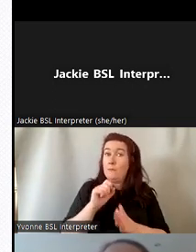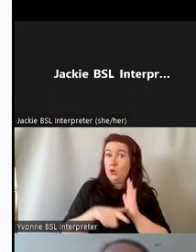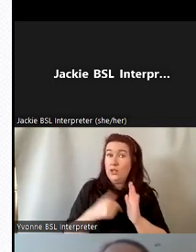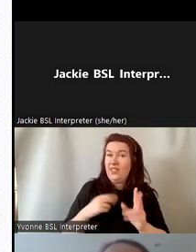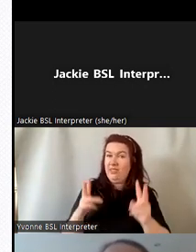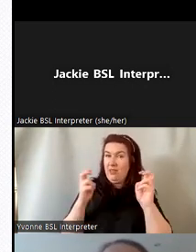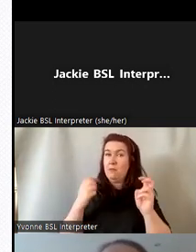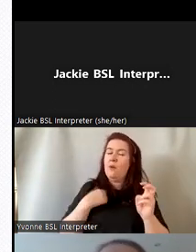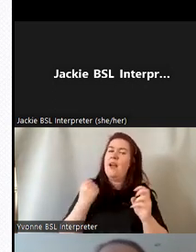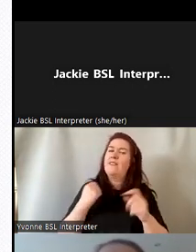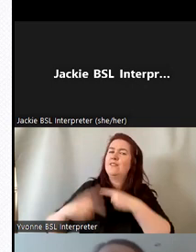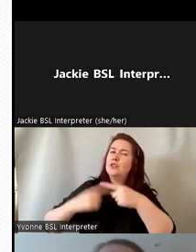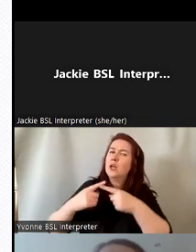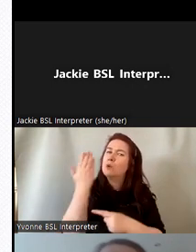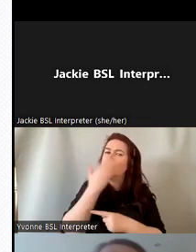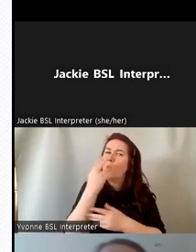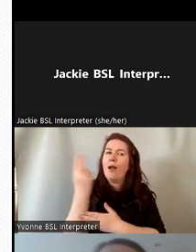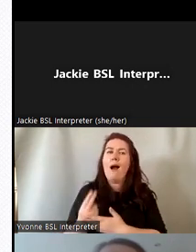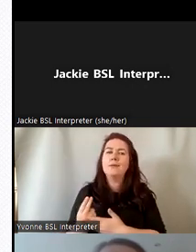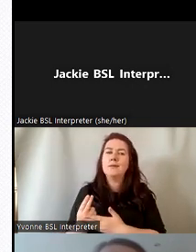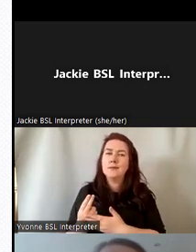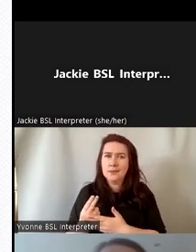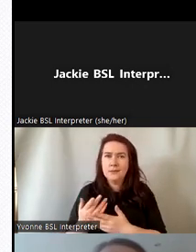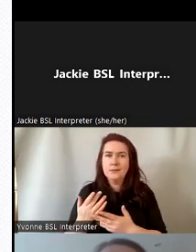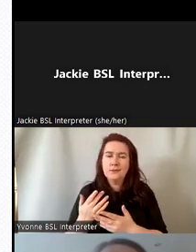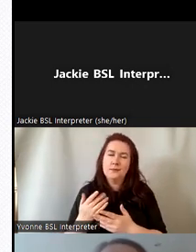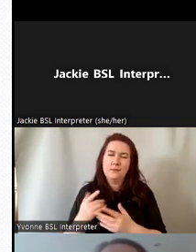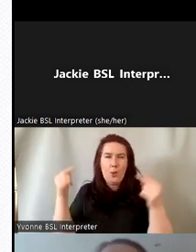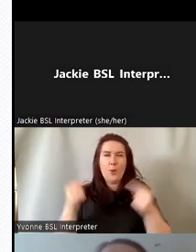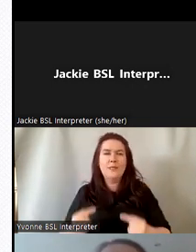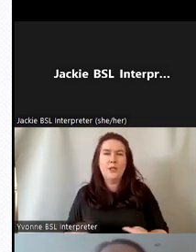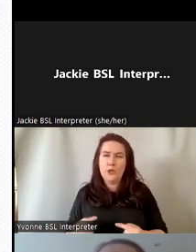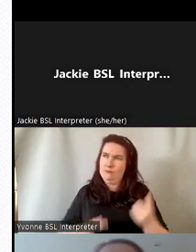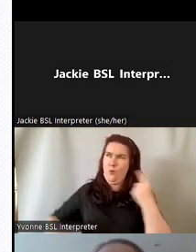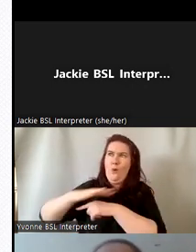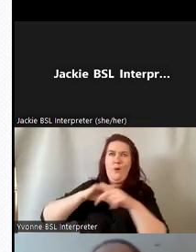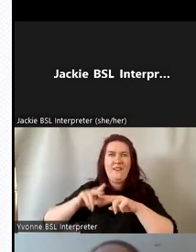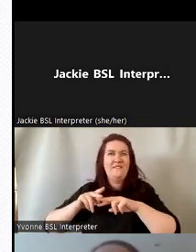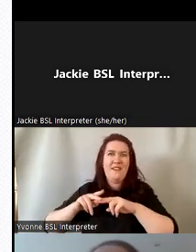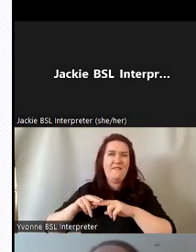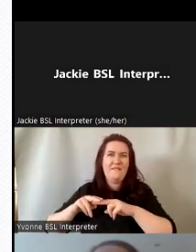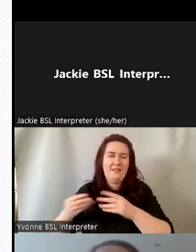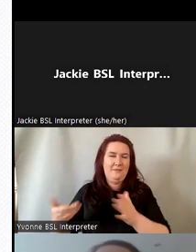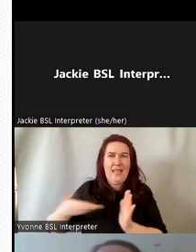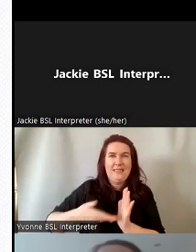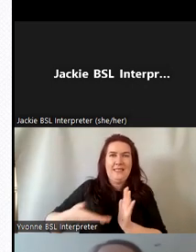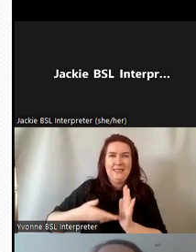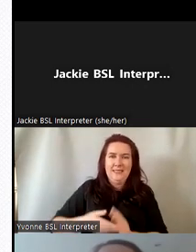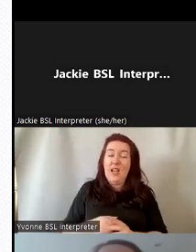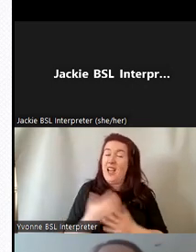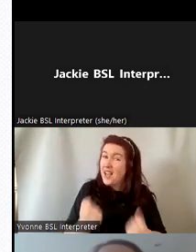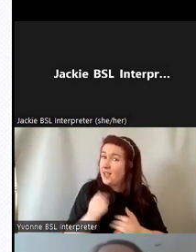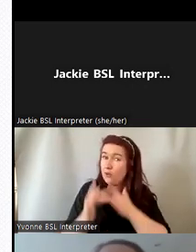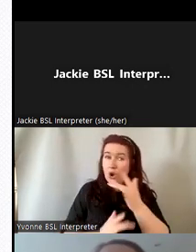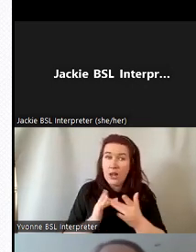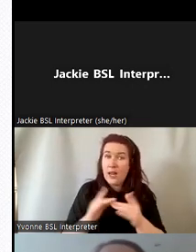school's art competition which was great and we've got hundreds of entries from across fife and we did do online activity as well so we